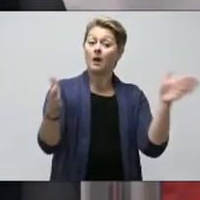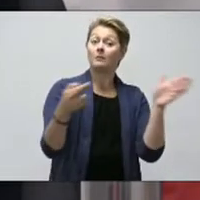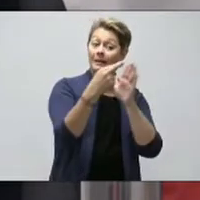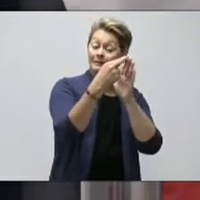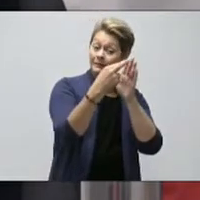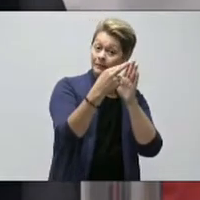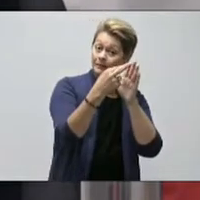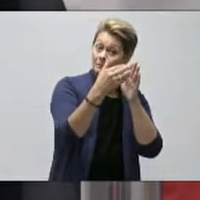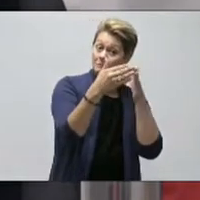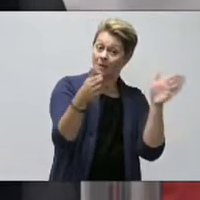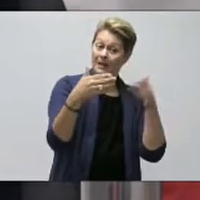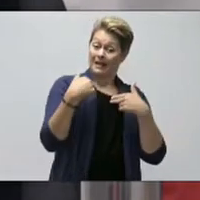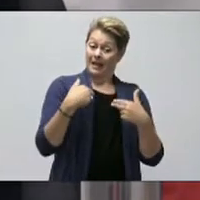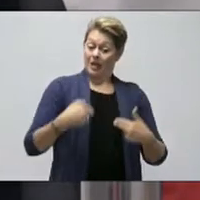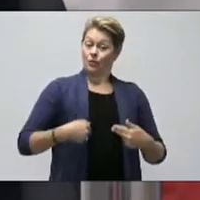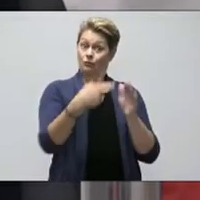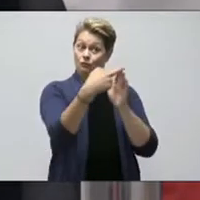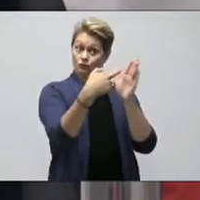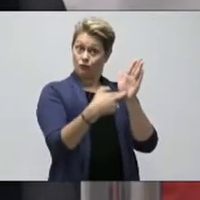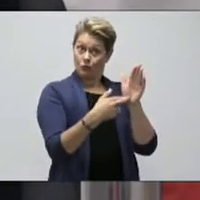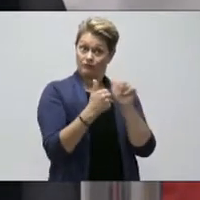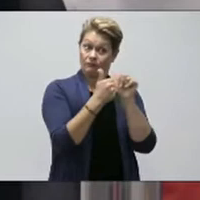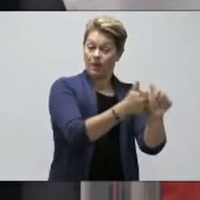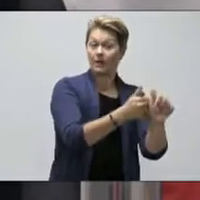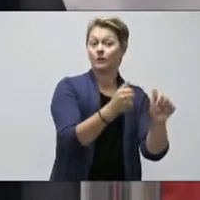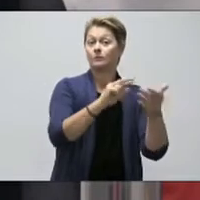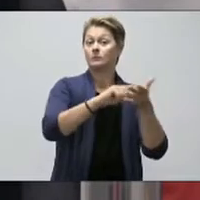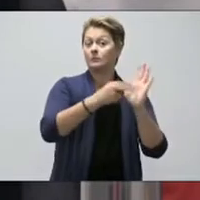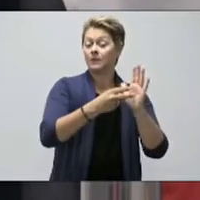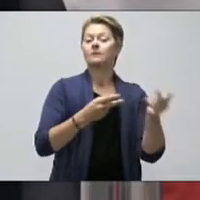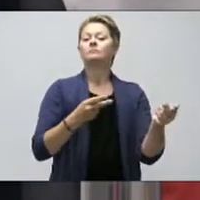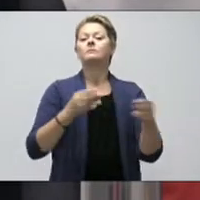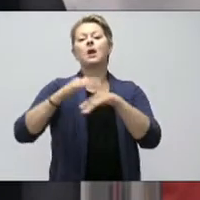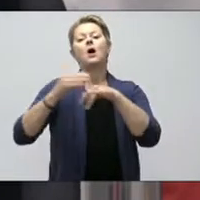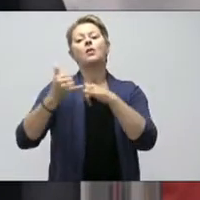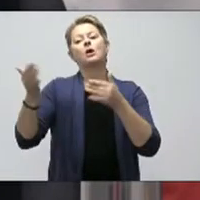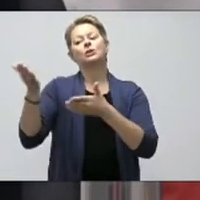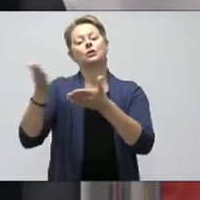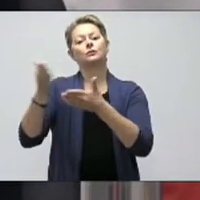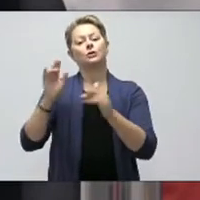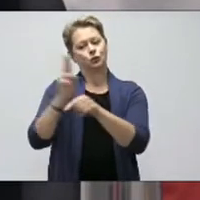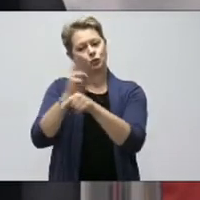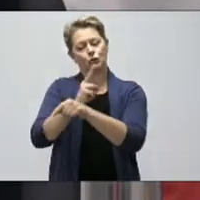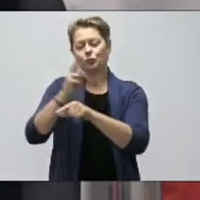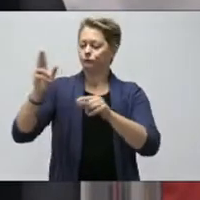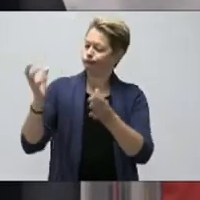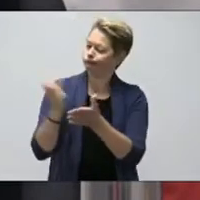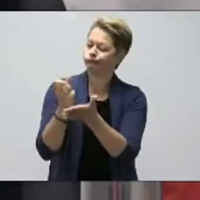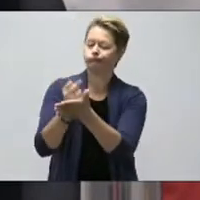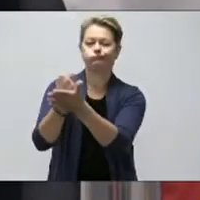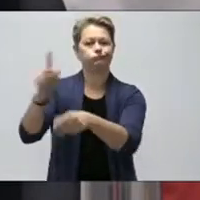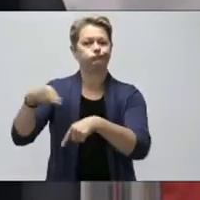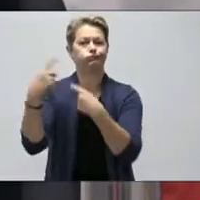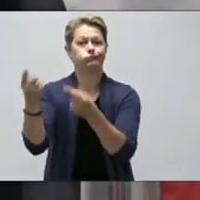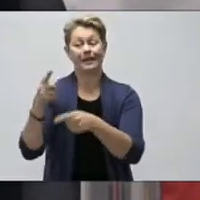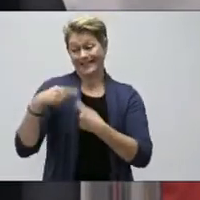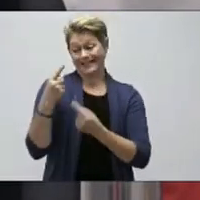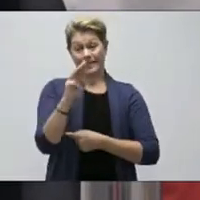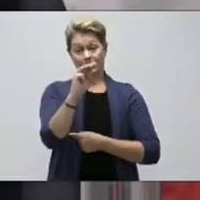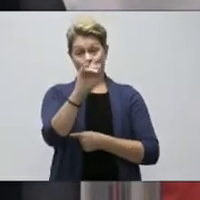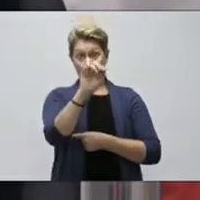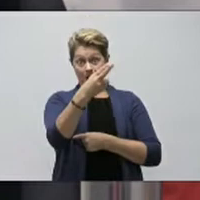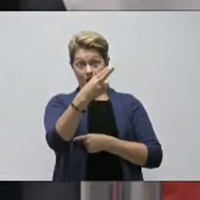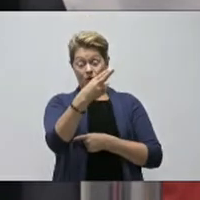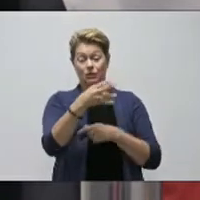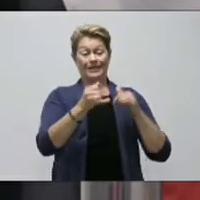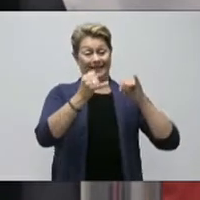doors, there was a significant uptake in the use of online services available thus far. Since March, for example, individual